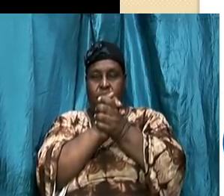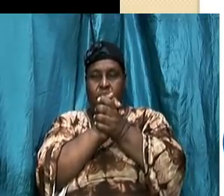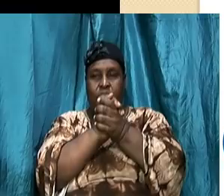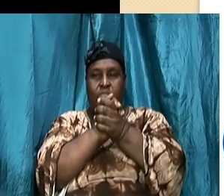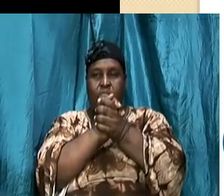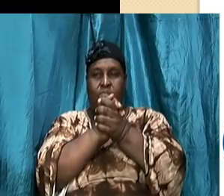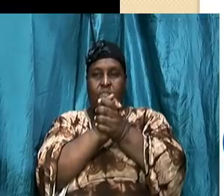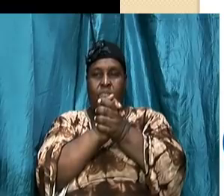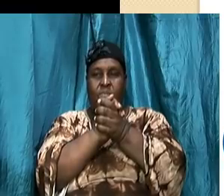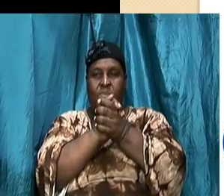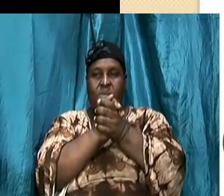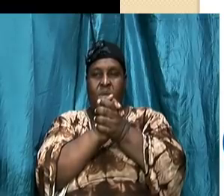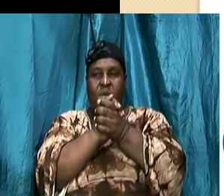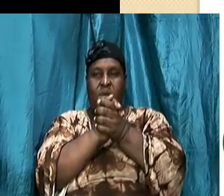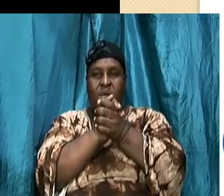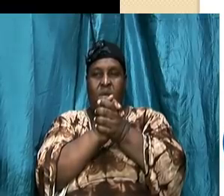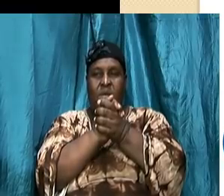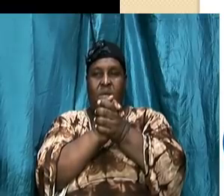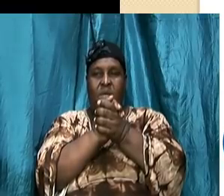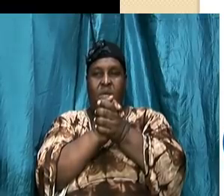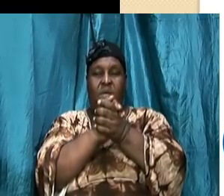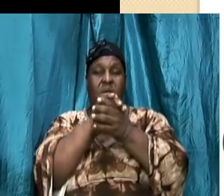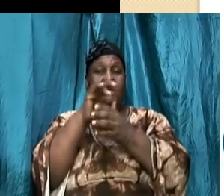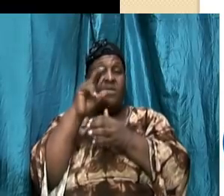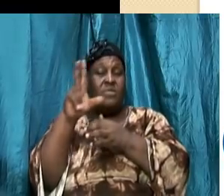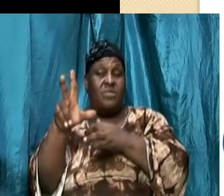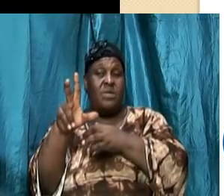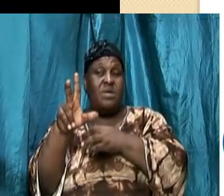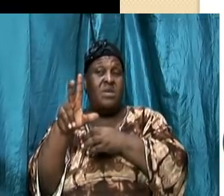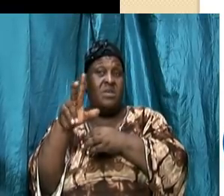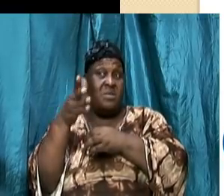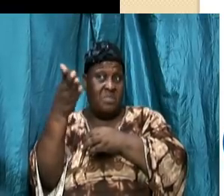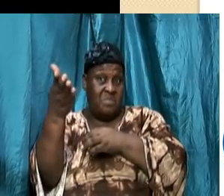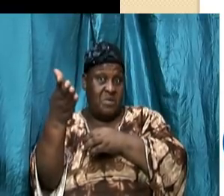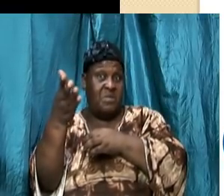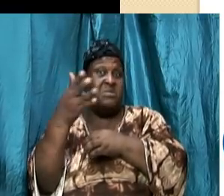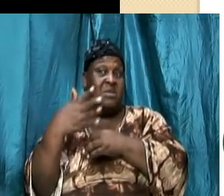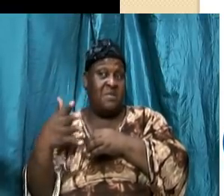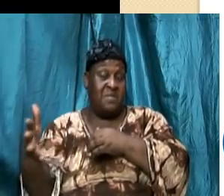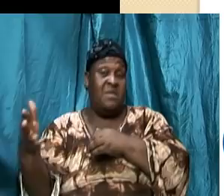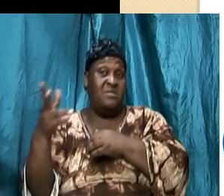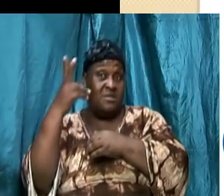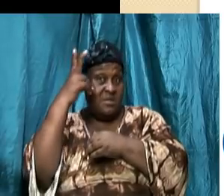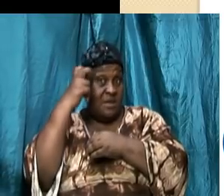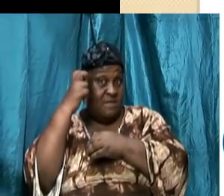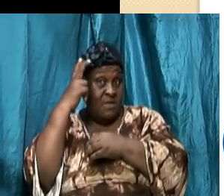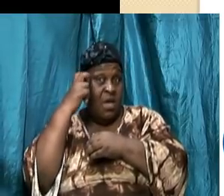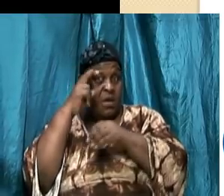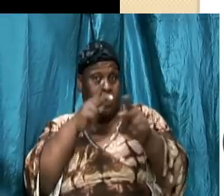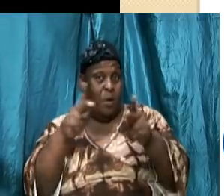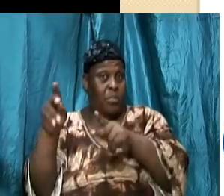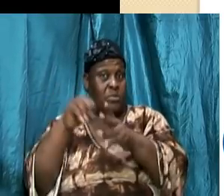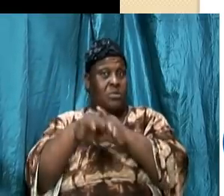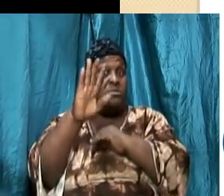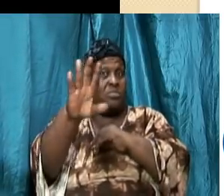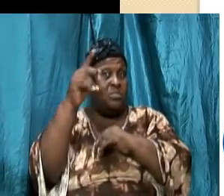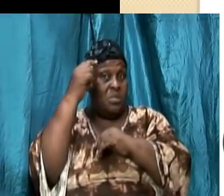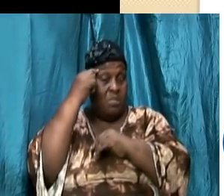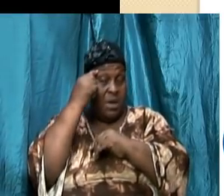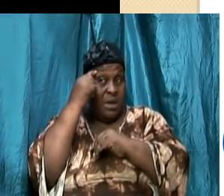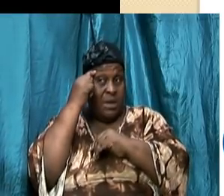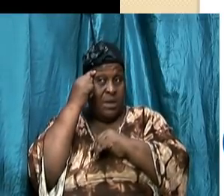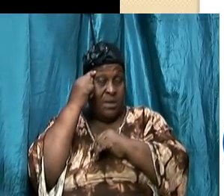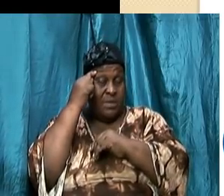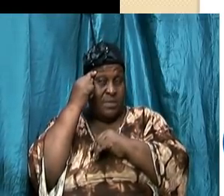yes these are the things you know he inject things into our minds you